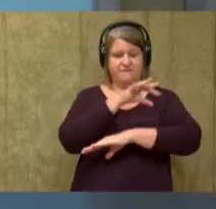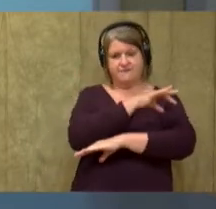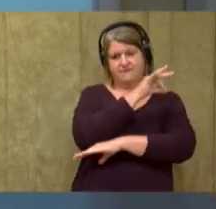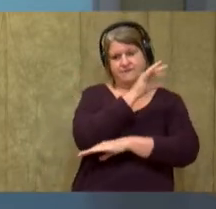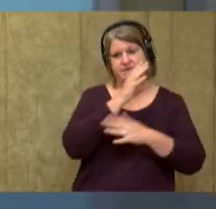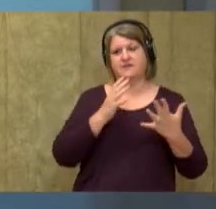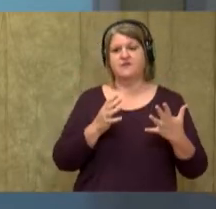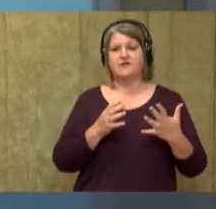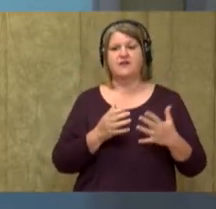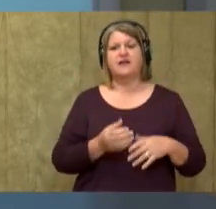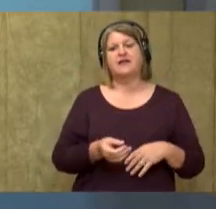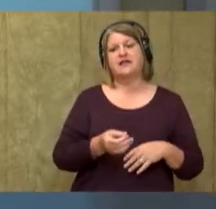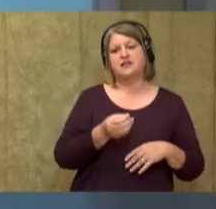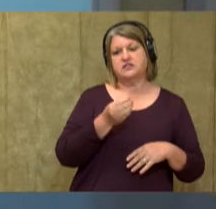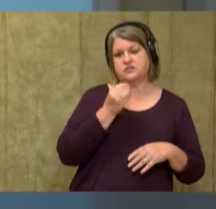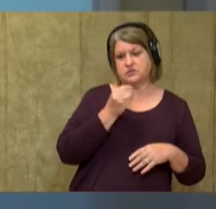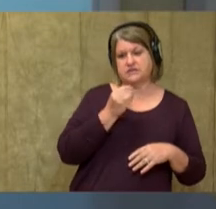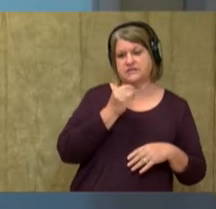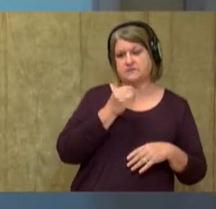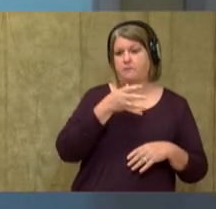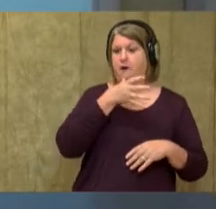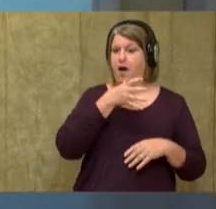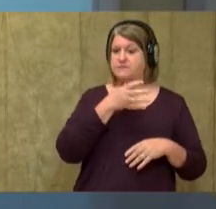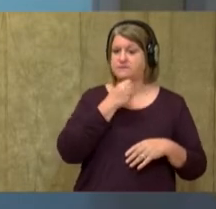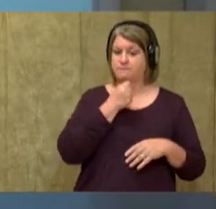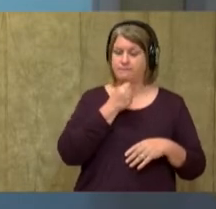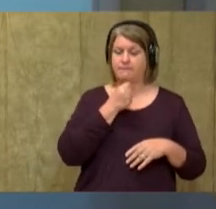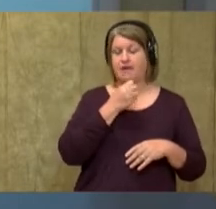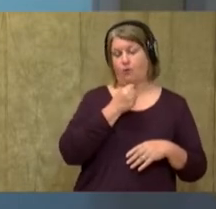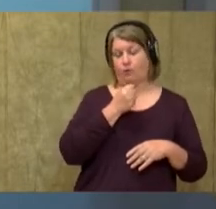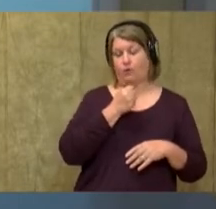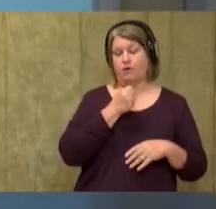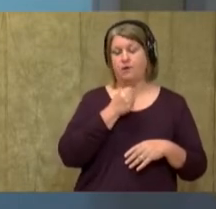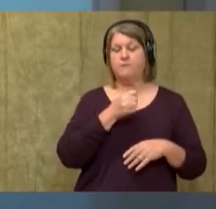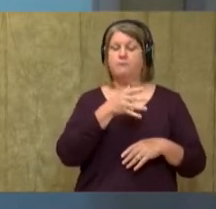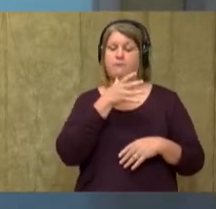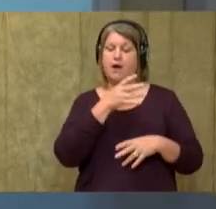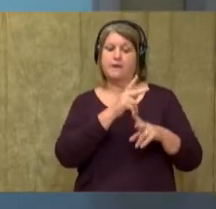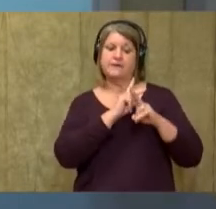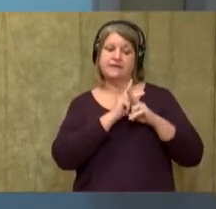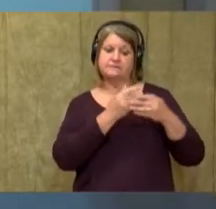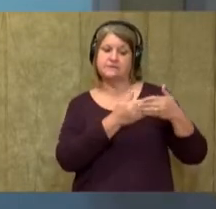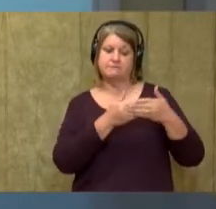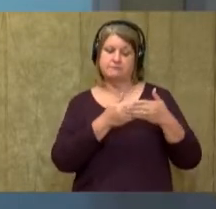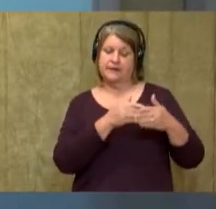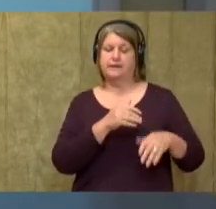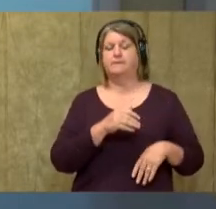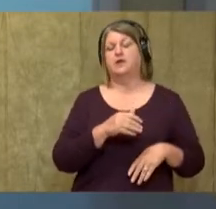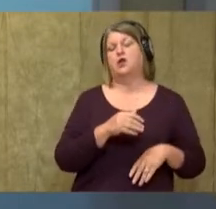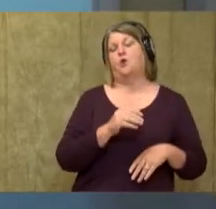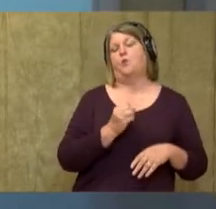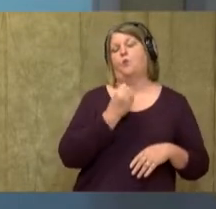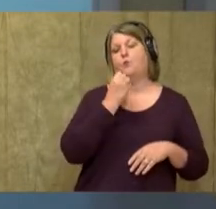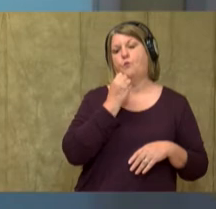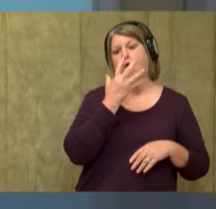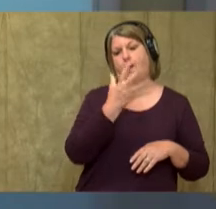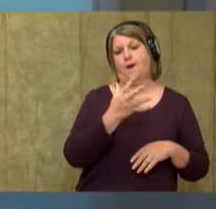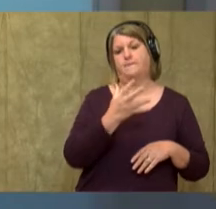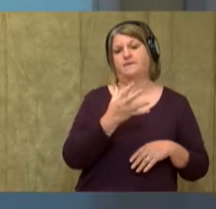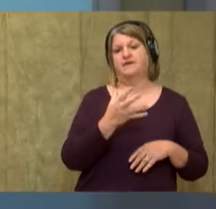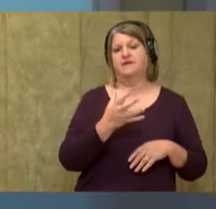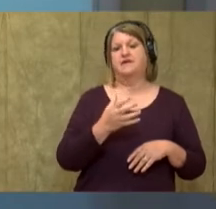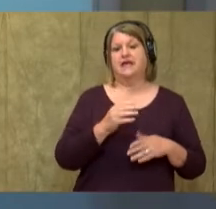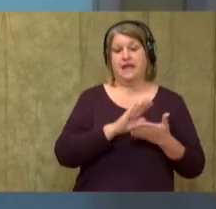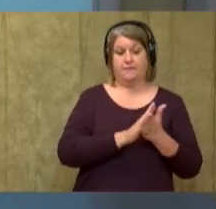drinks its mother's milk. The mother keeps the cub warm. The cub grows bigger. Soon, the cub can